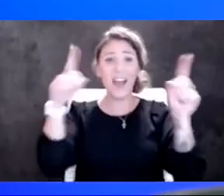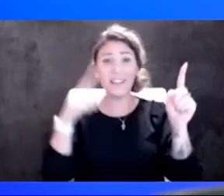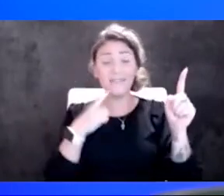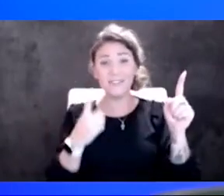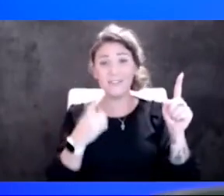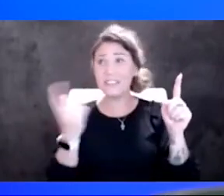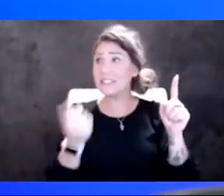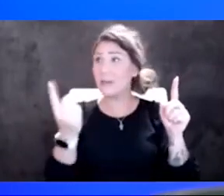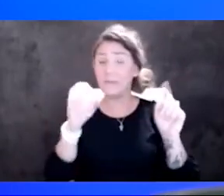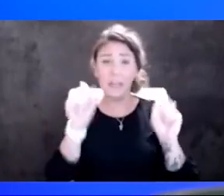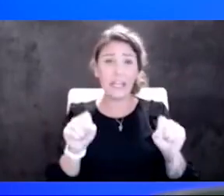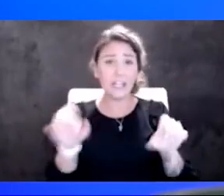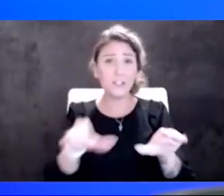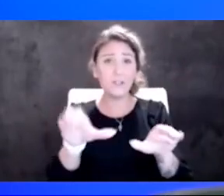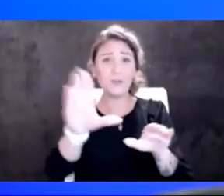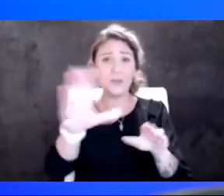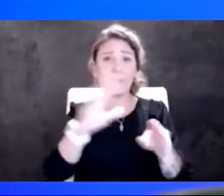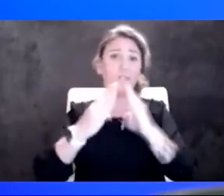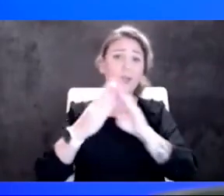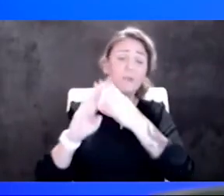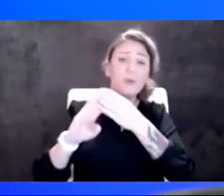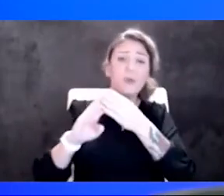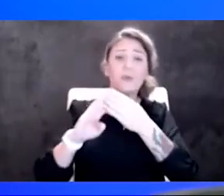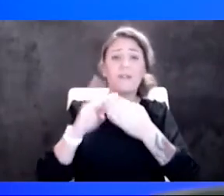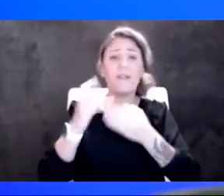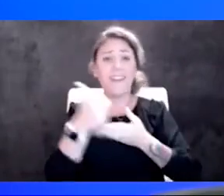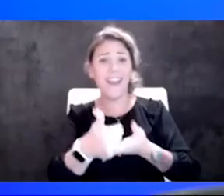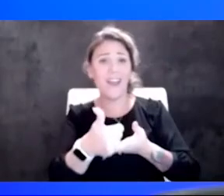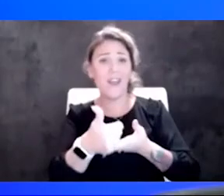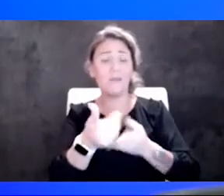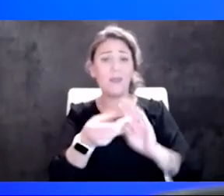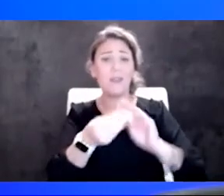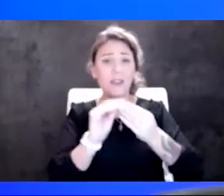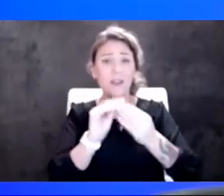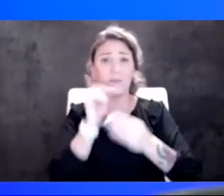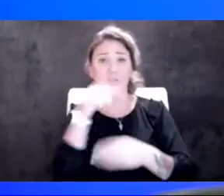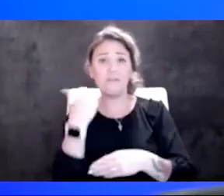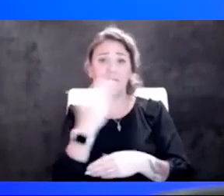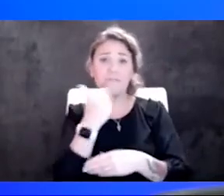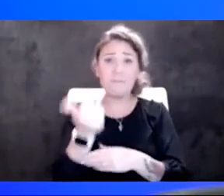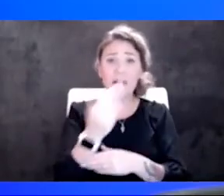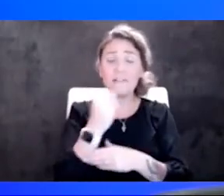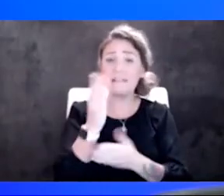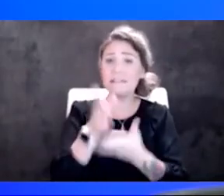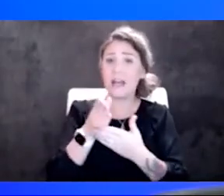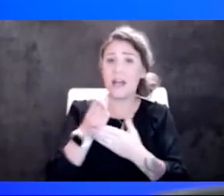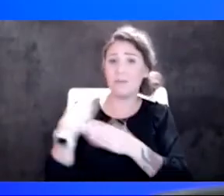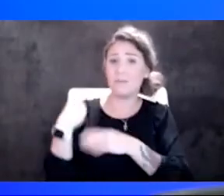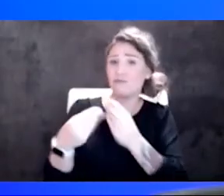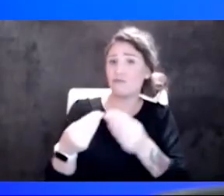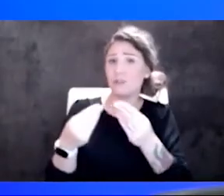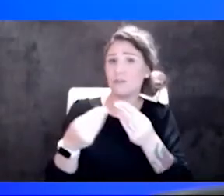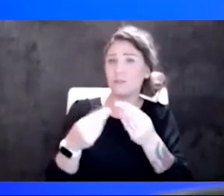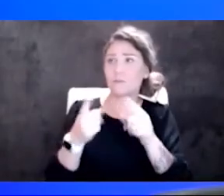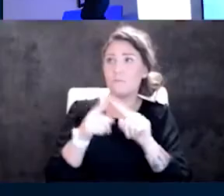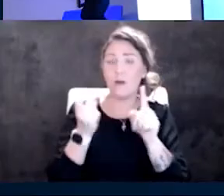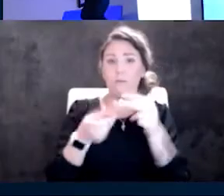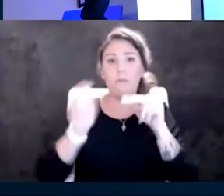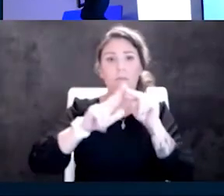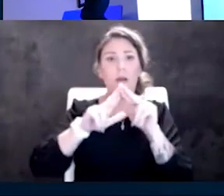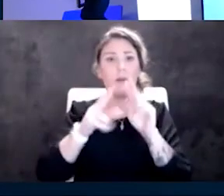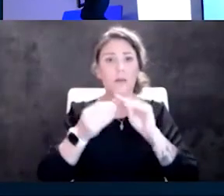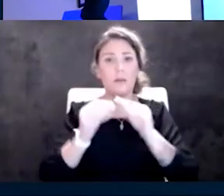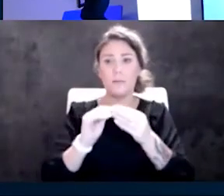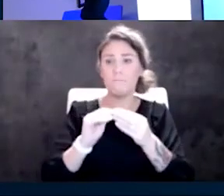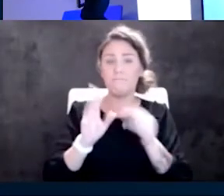can do for your community that will help those numbers look better and stop that trend from going straight upward. So Stephen, a great